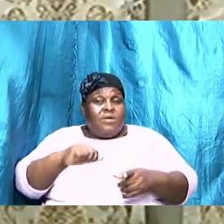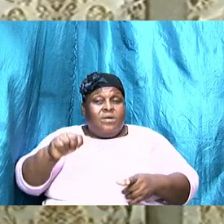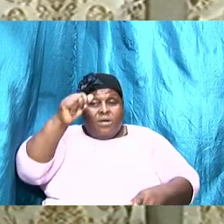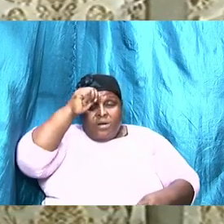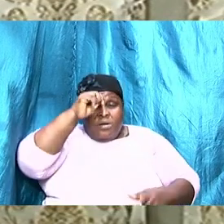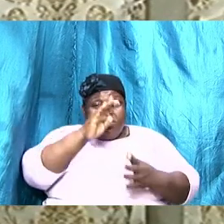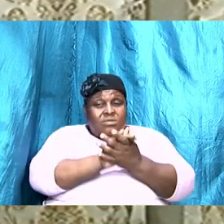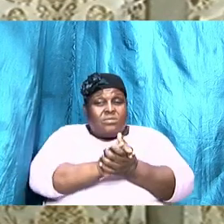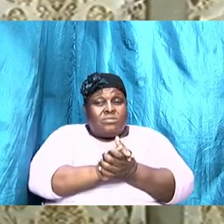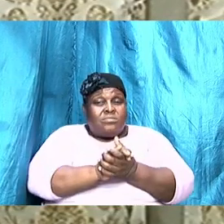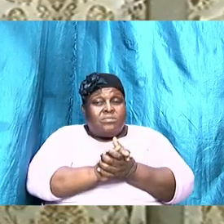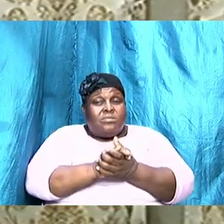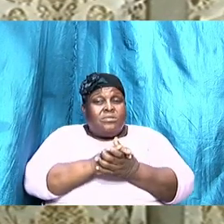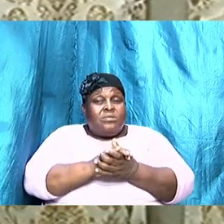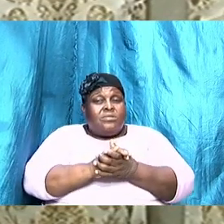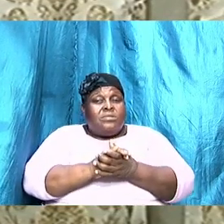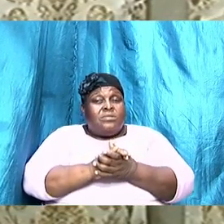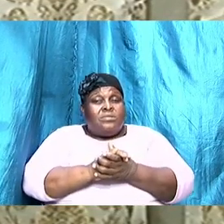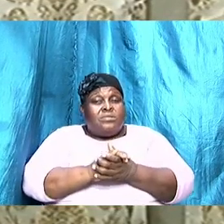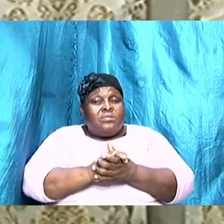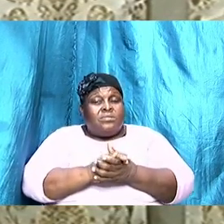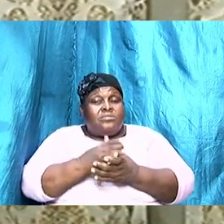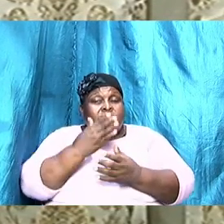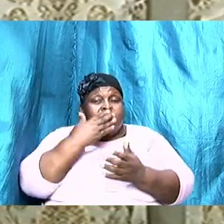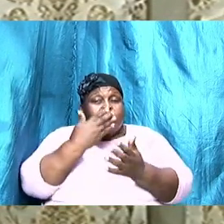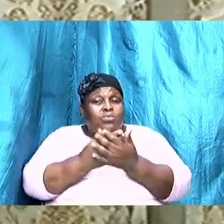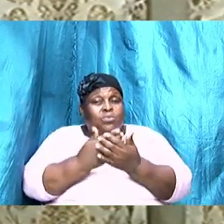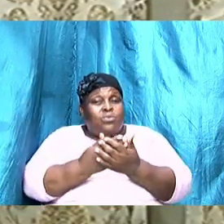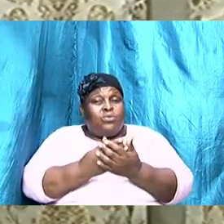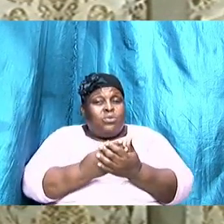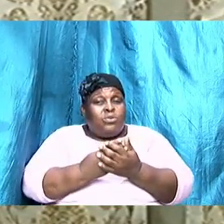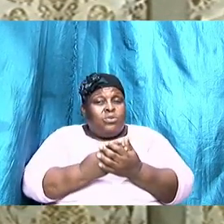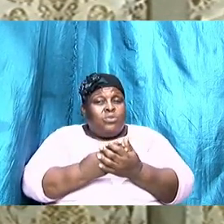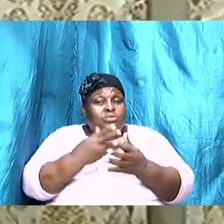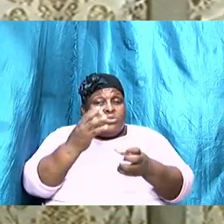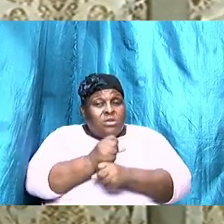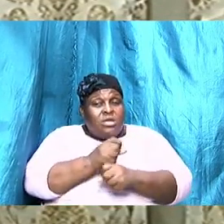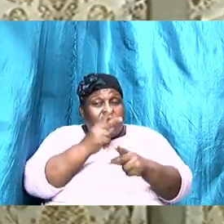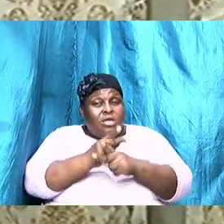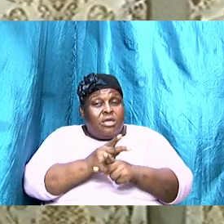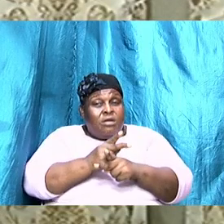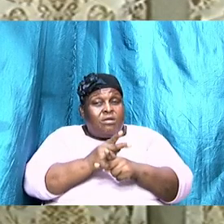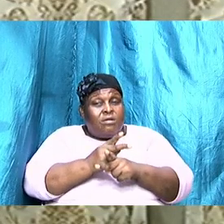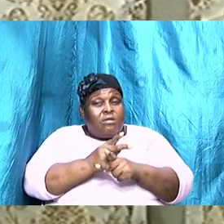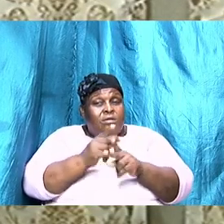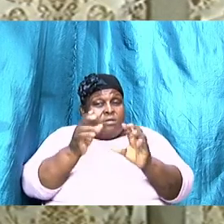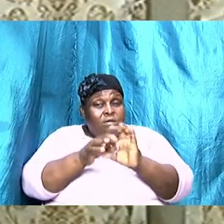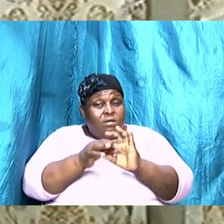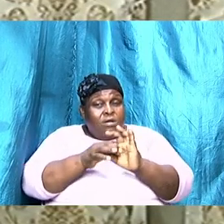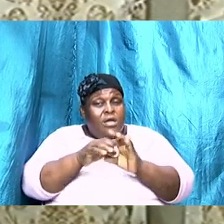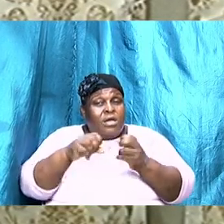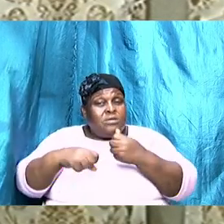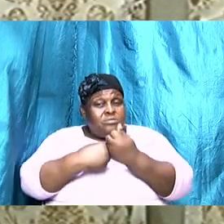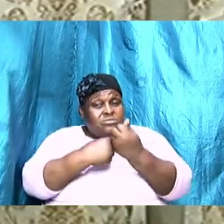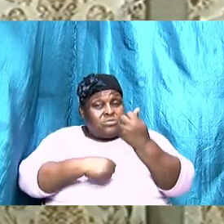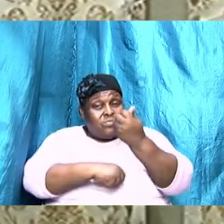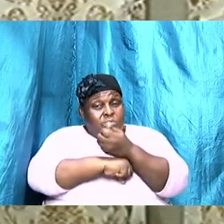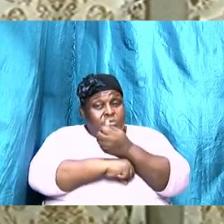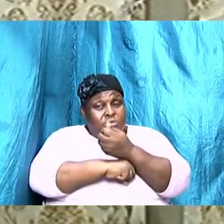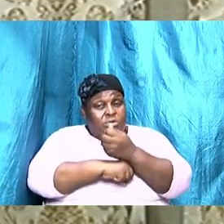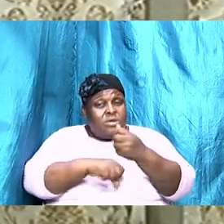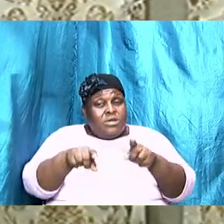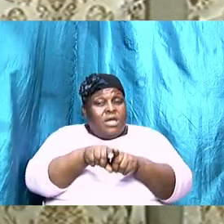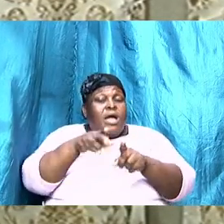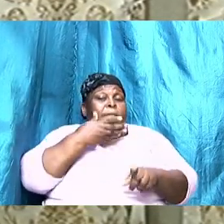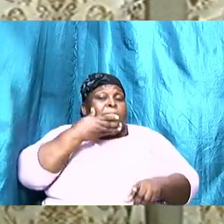it is good to look out for to take care of and to support as